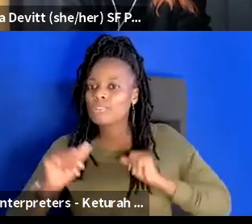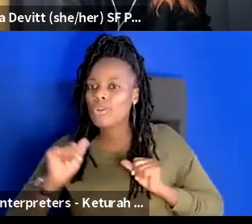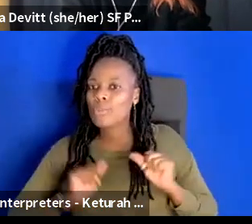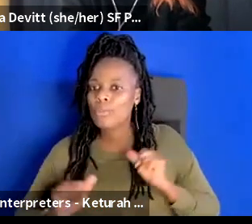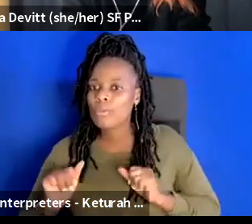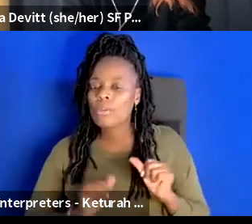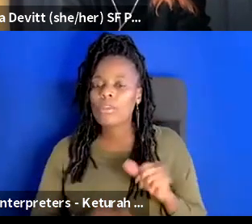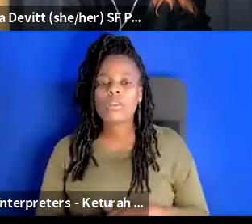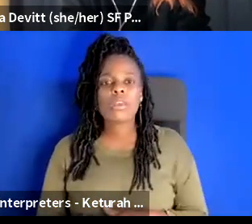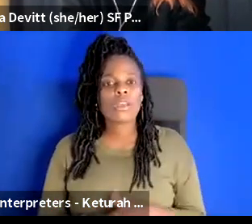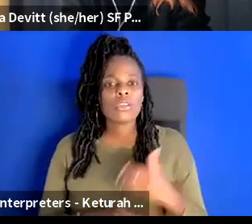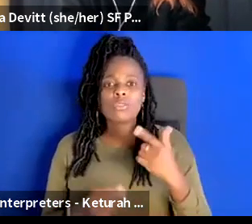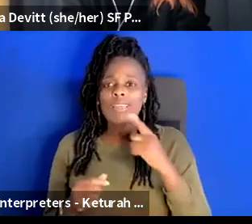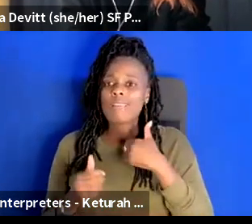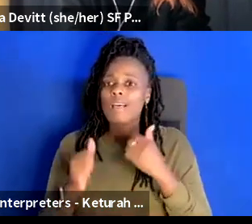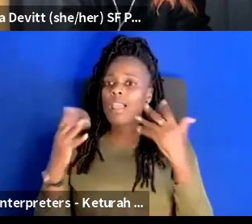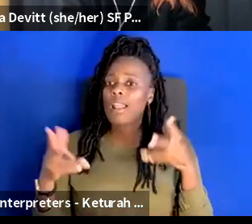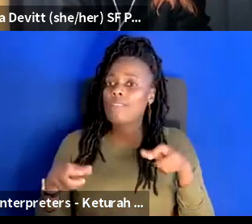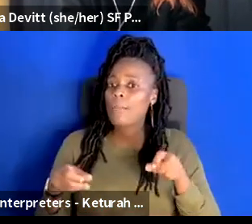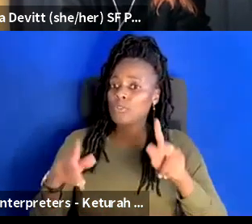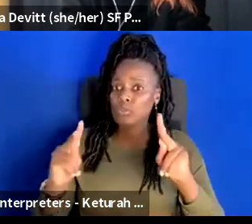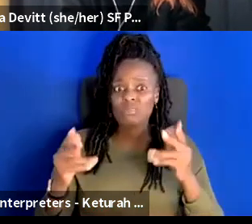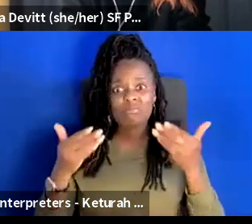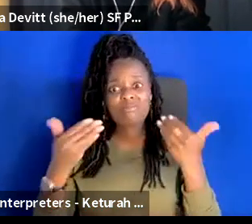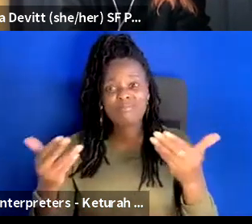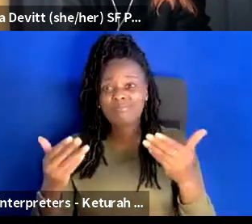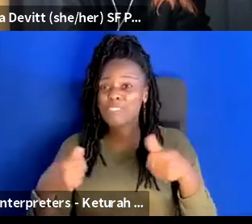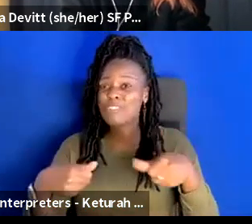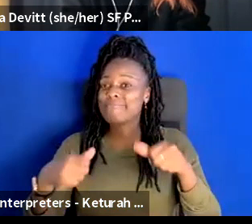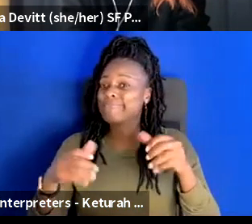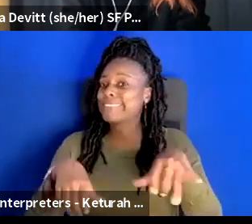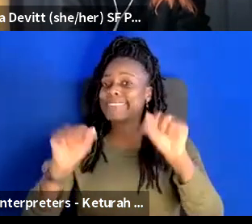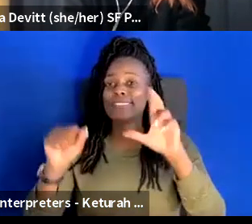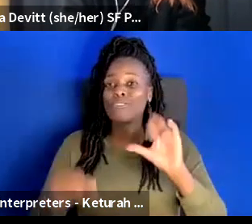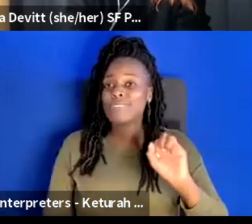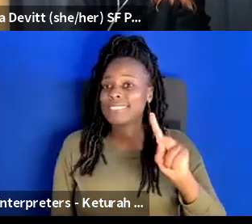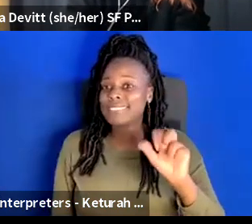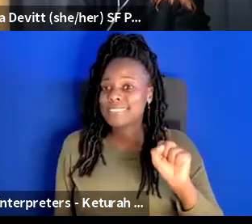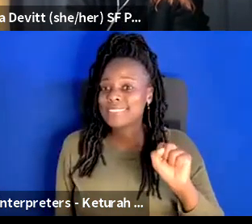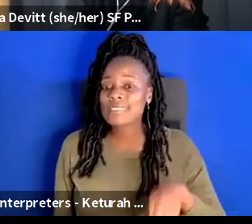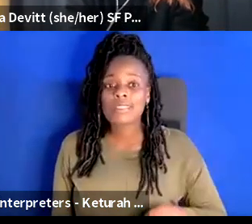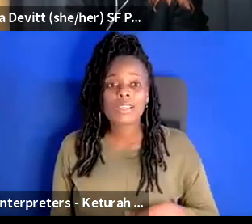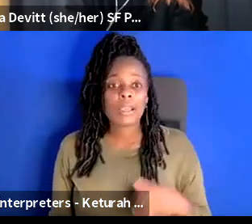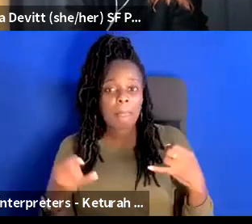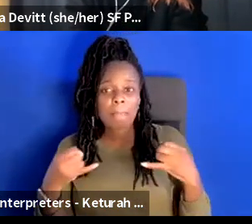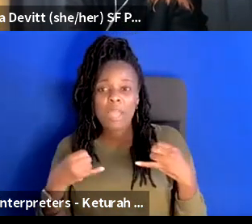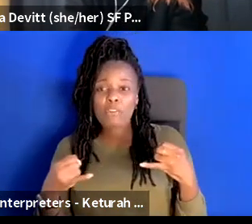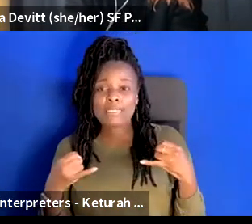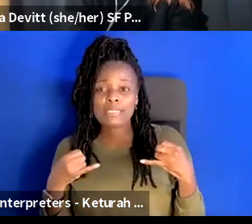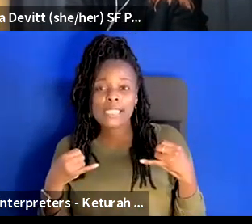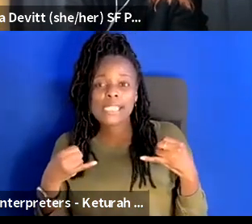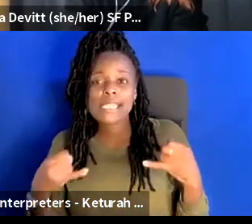there are lots of opportunities to take risks in positive ways there are lots of ways to to push boundaries and do all of this